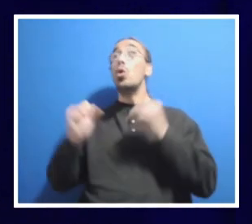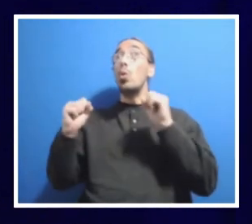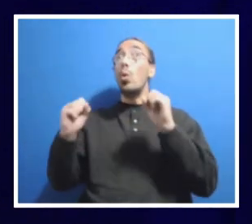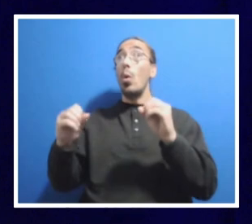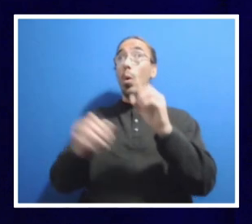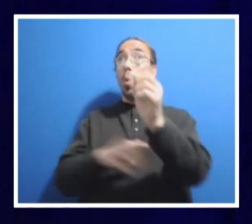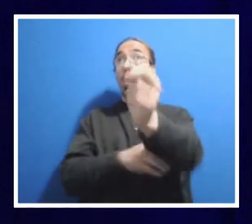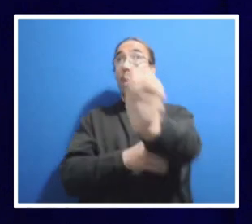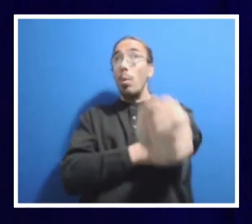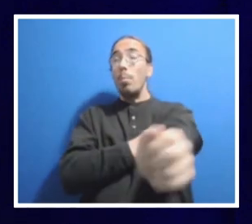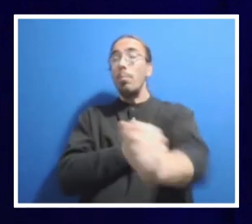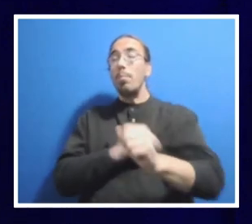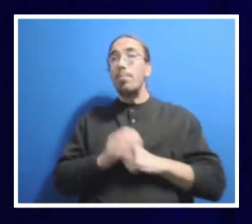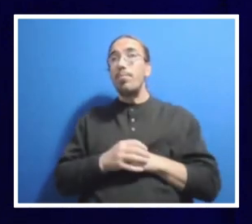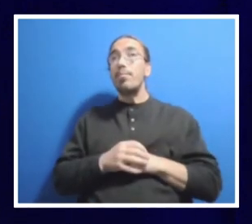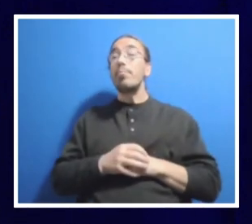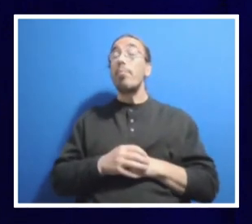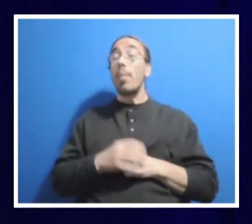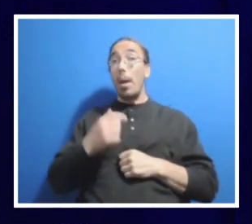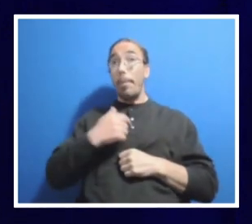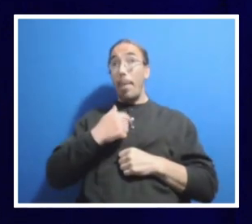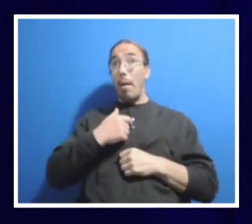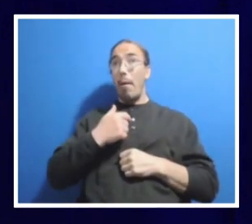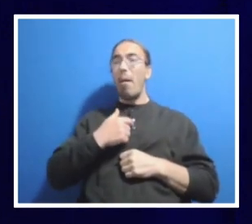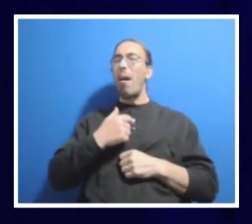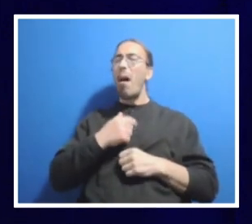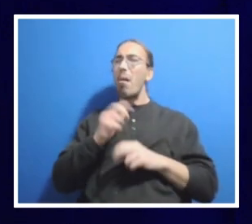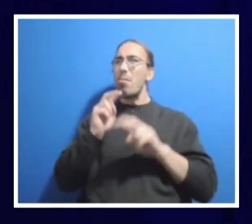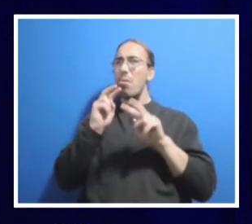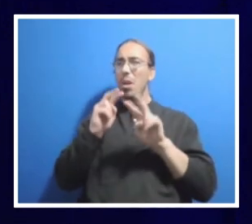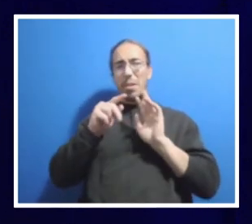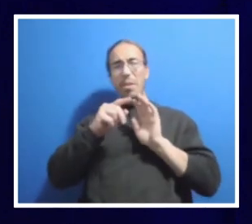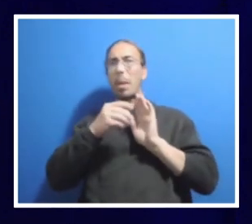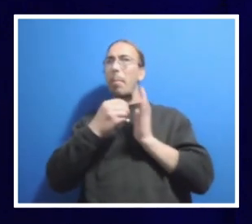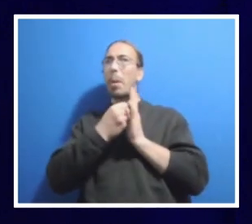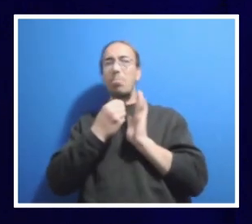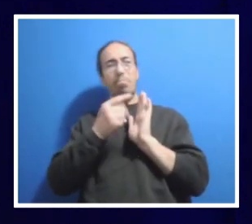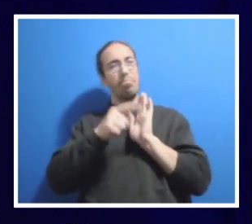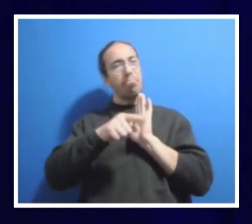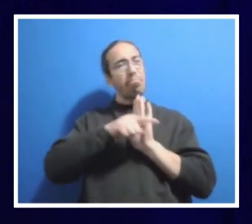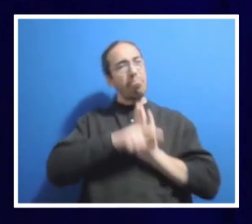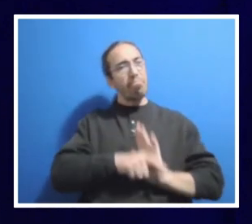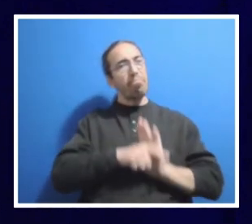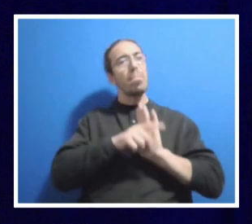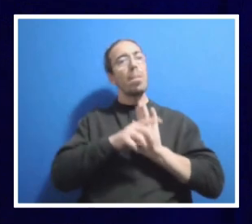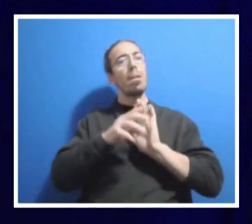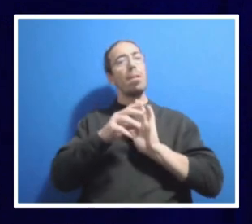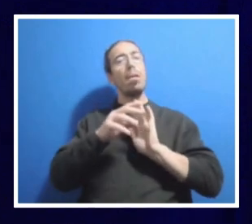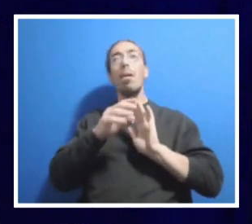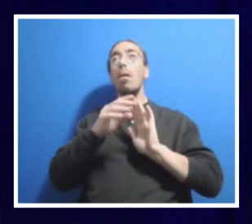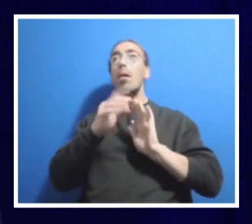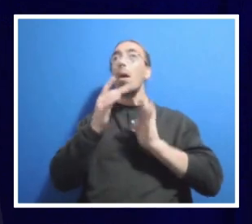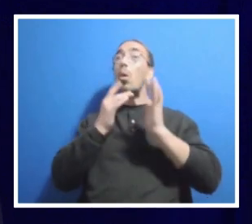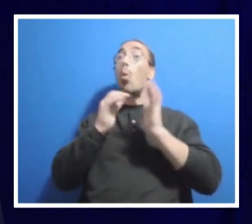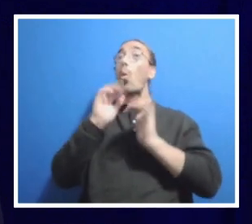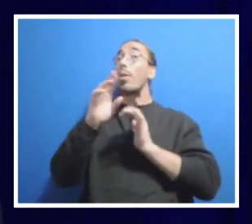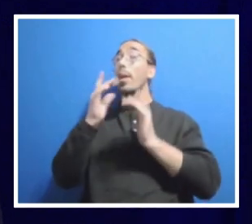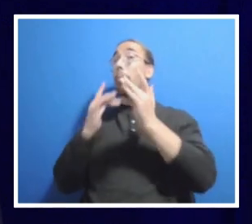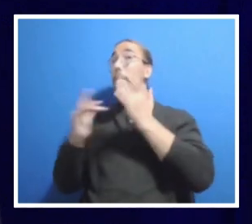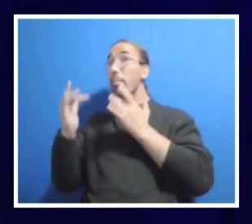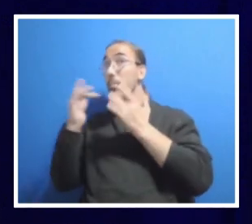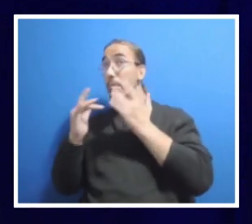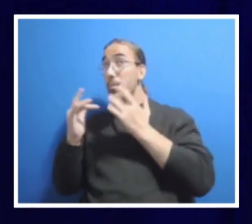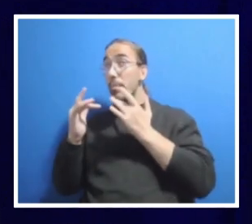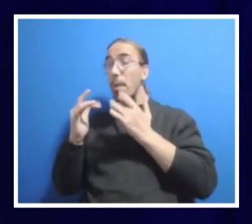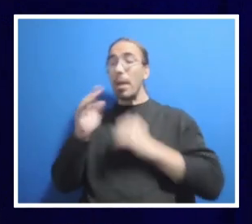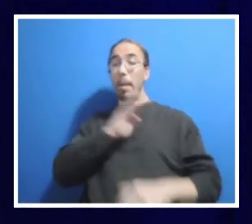So when I look at the deficit and look at the fact that the board has given us a little extra time,